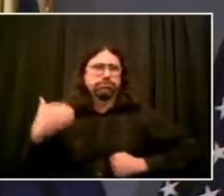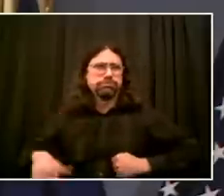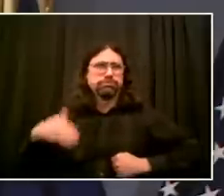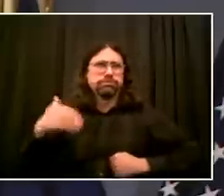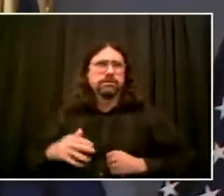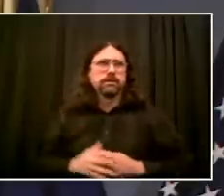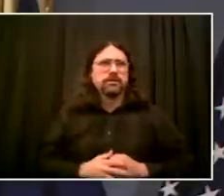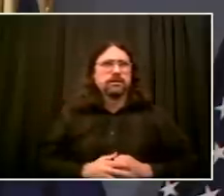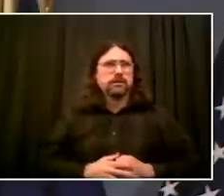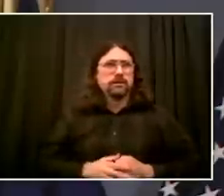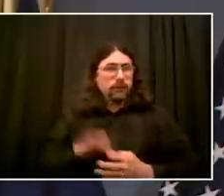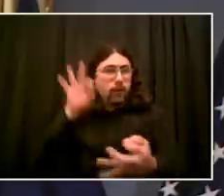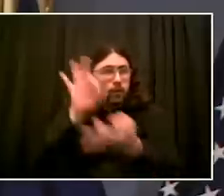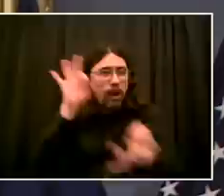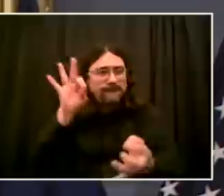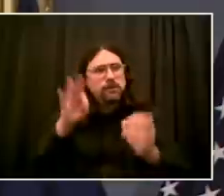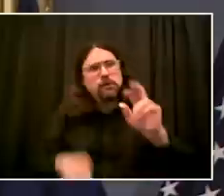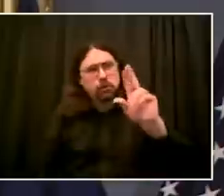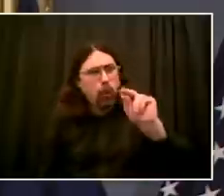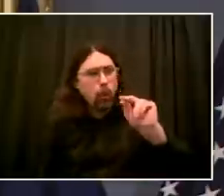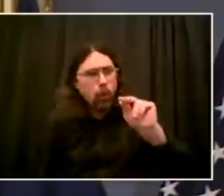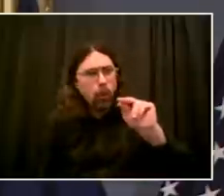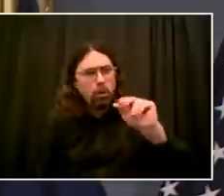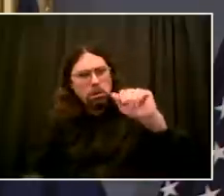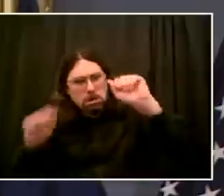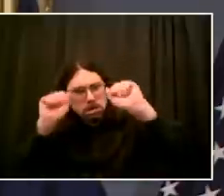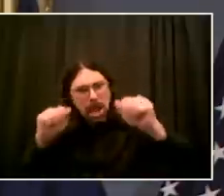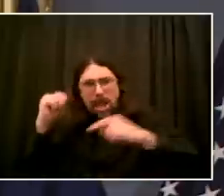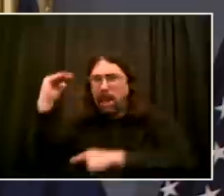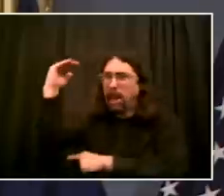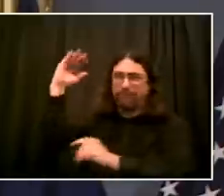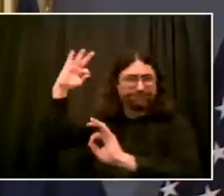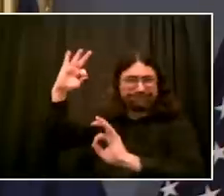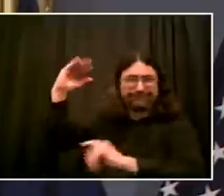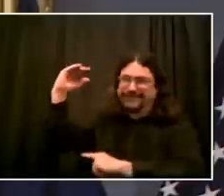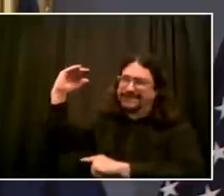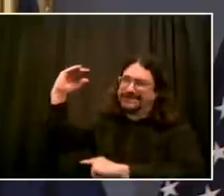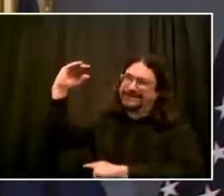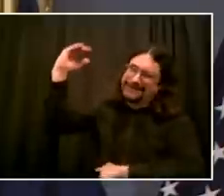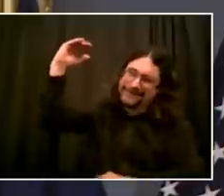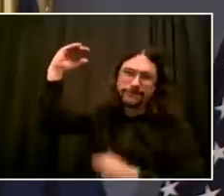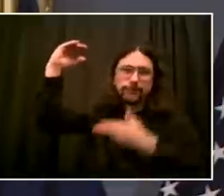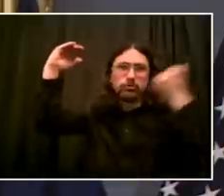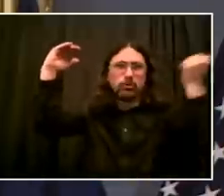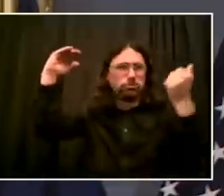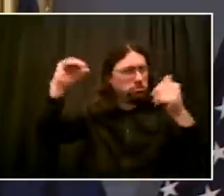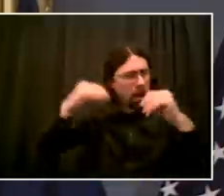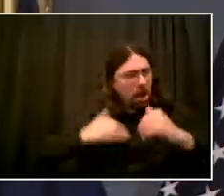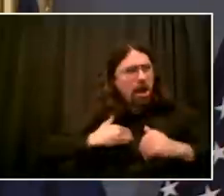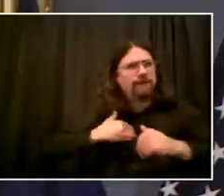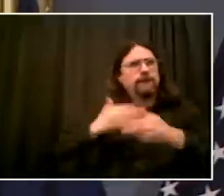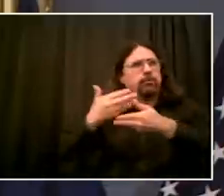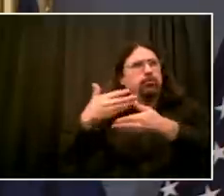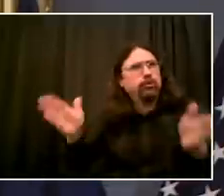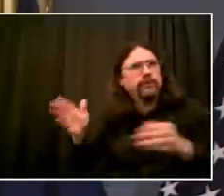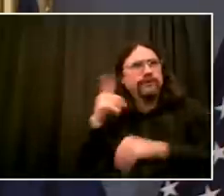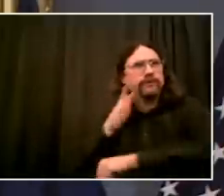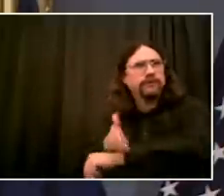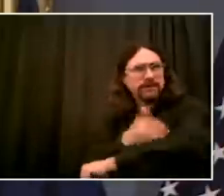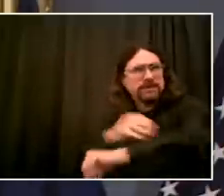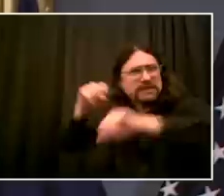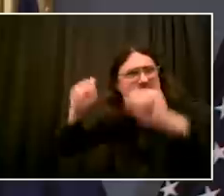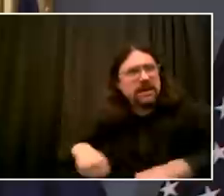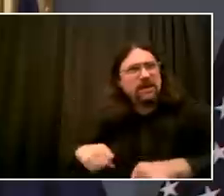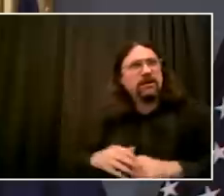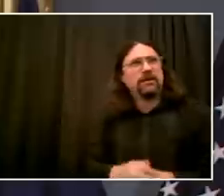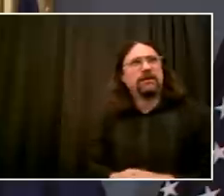when it comes to police. But I also want to acknowledge the vast majority of police are doing their job. So I'm just not falling for this notion of it has to be